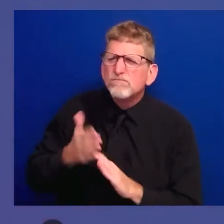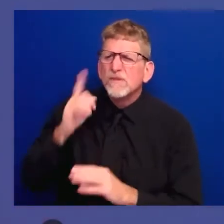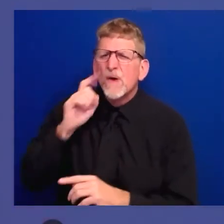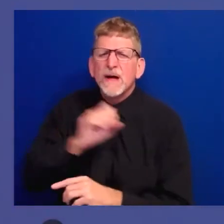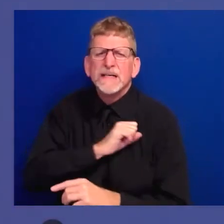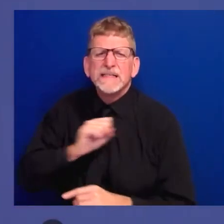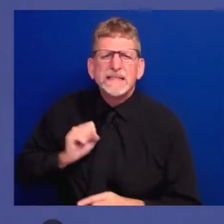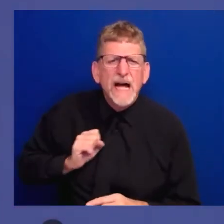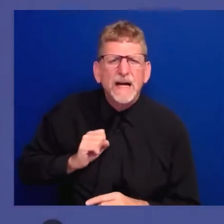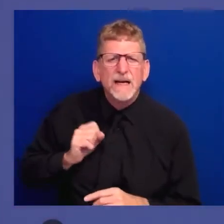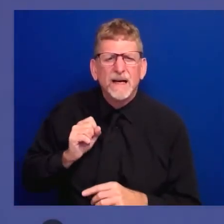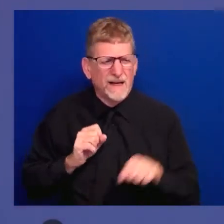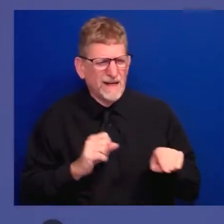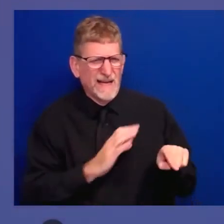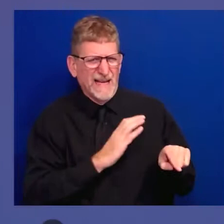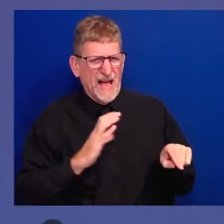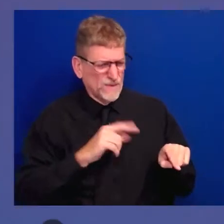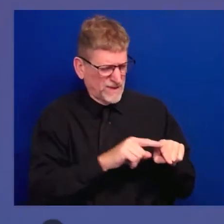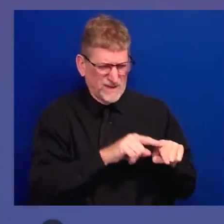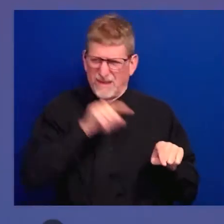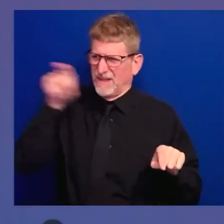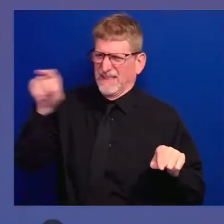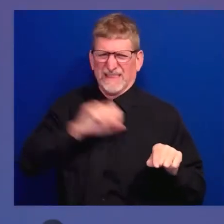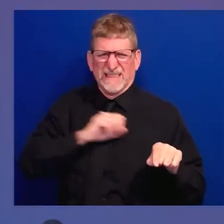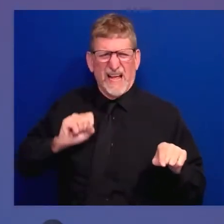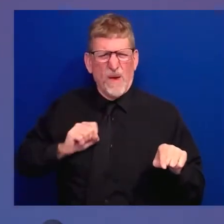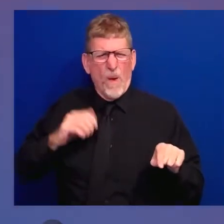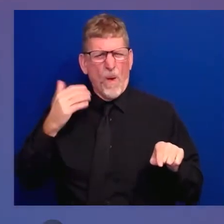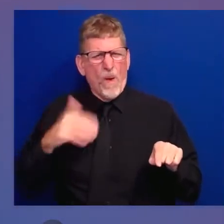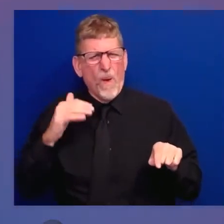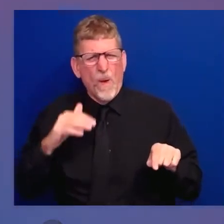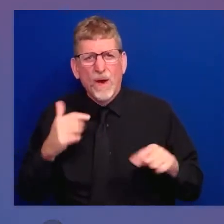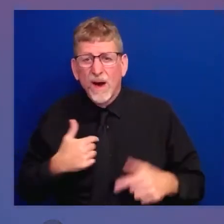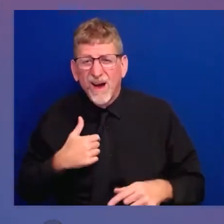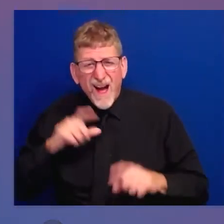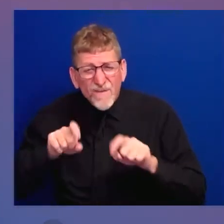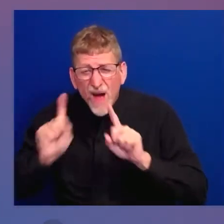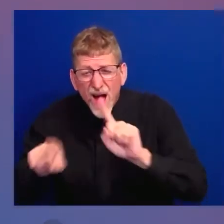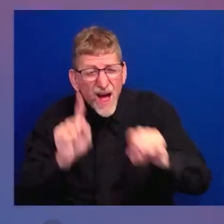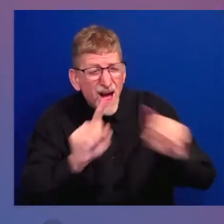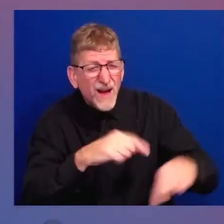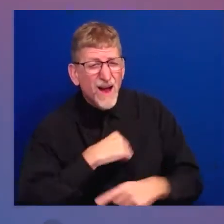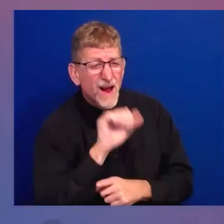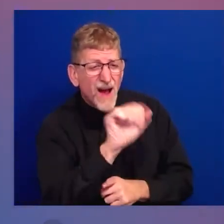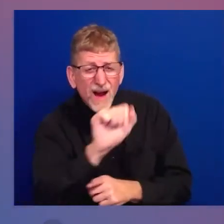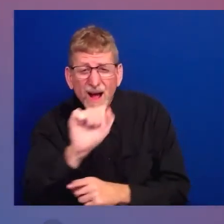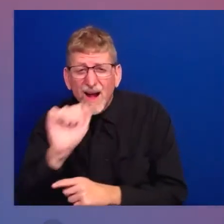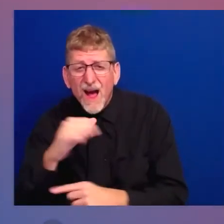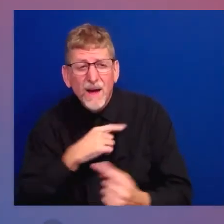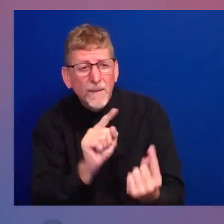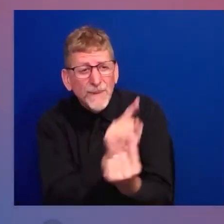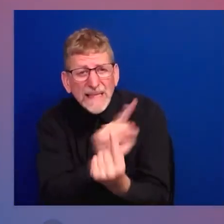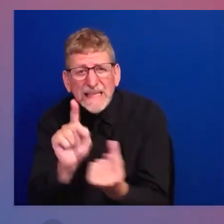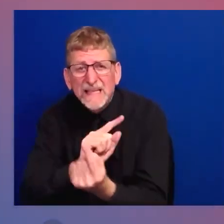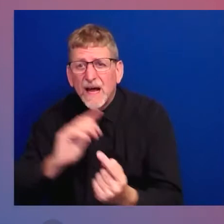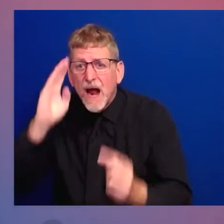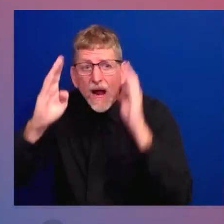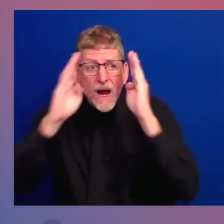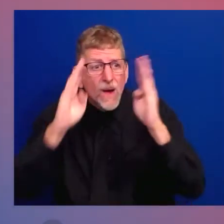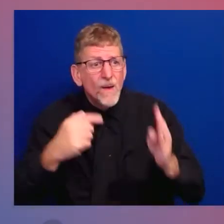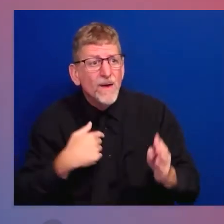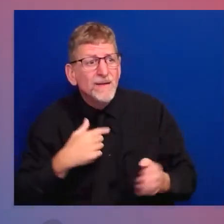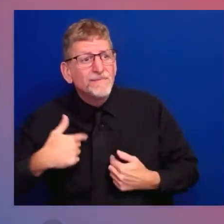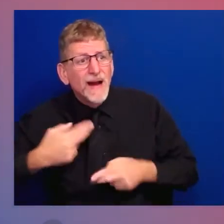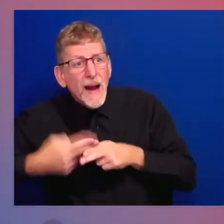Democratic candidate for the county council. And they look at you like, and you know what they're thinking. Well, you know part of what they're thinking. What's the county